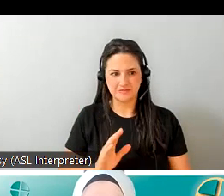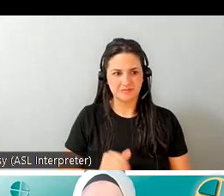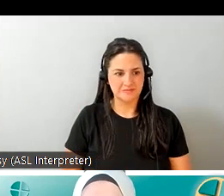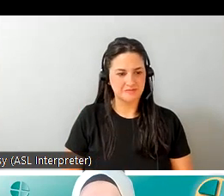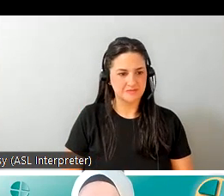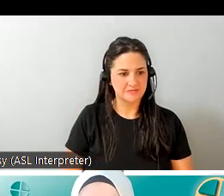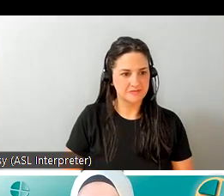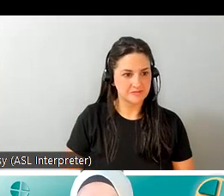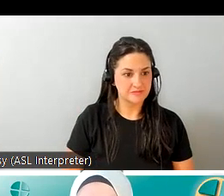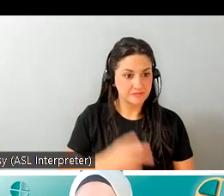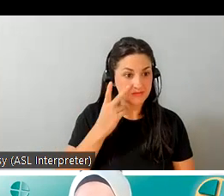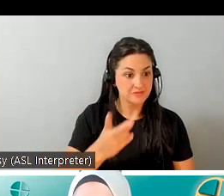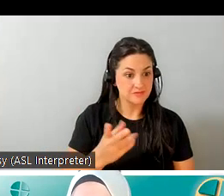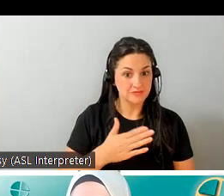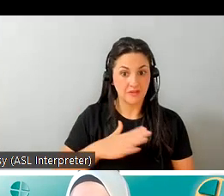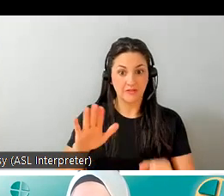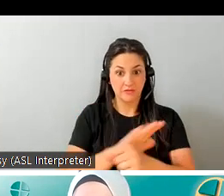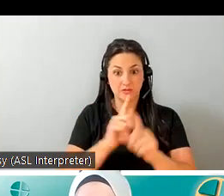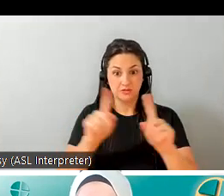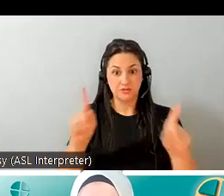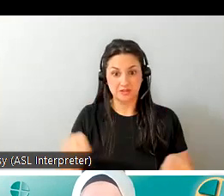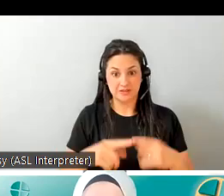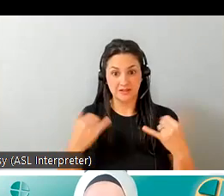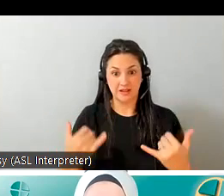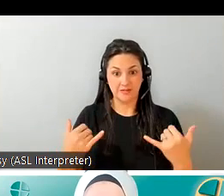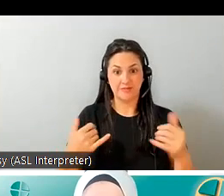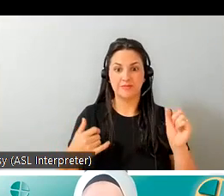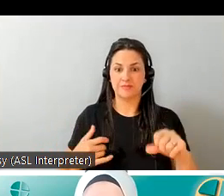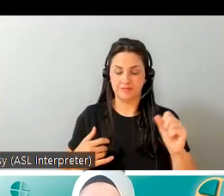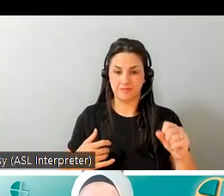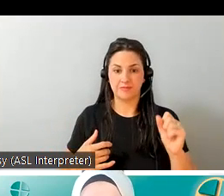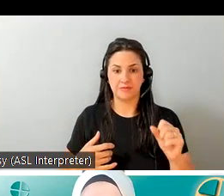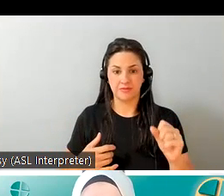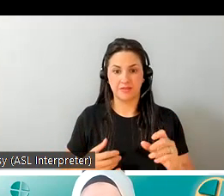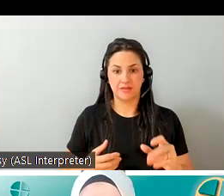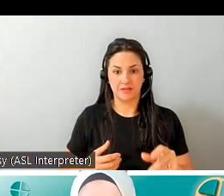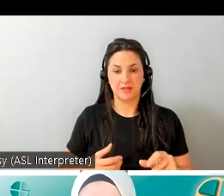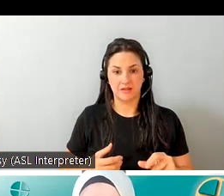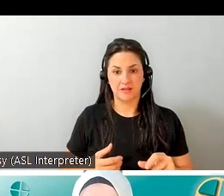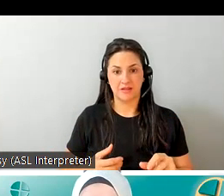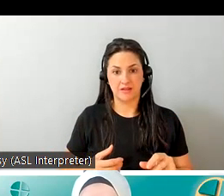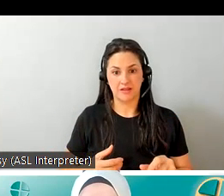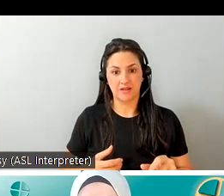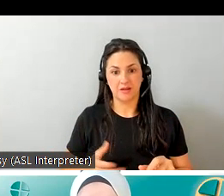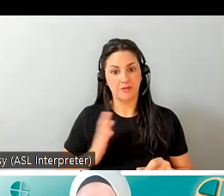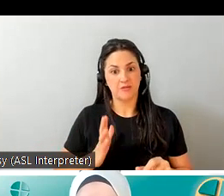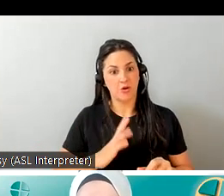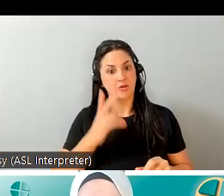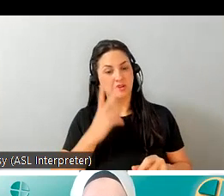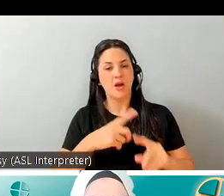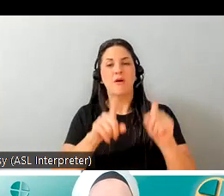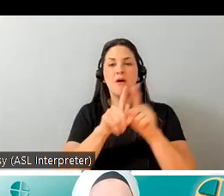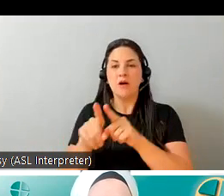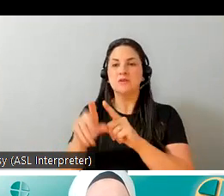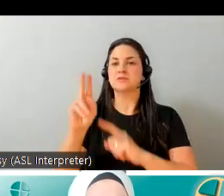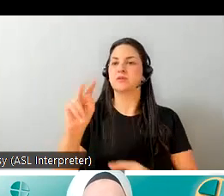so you can see my full uh screen yeah yes we could see the slides in there full but we also saw the notes page so we